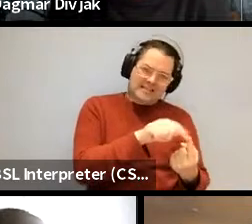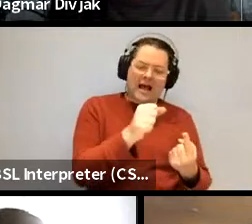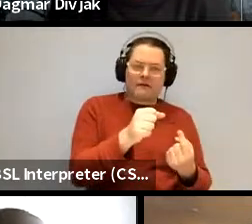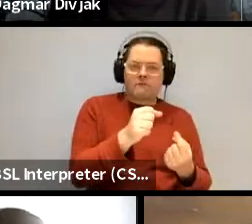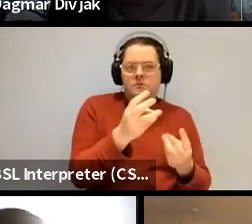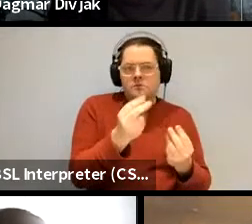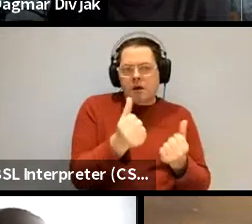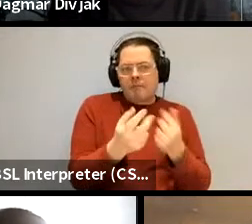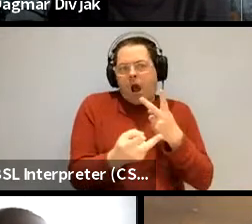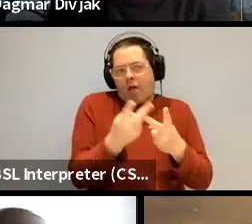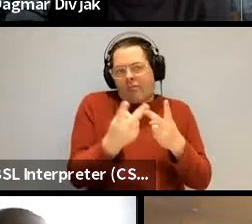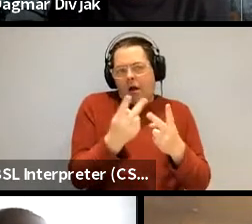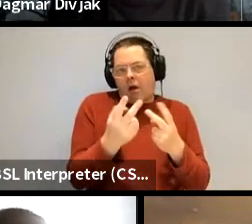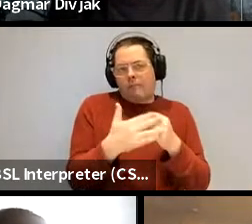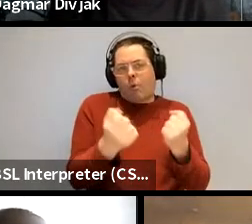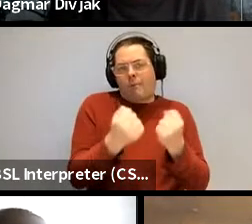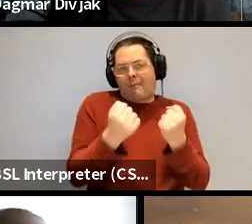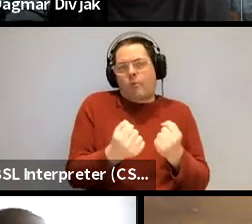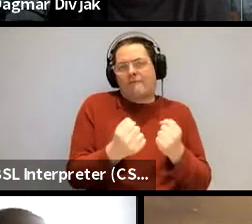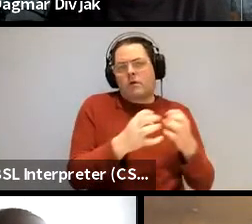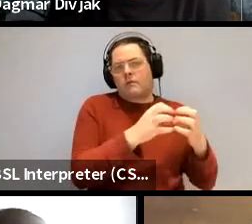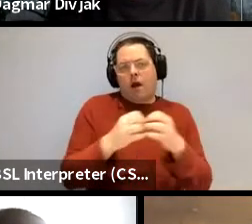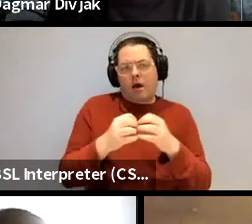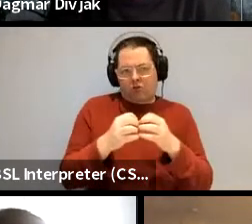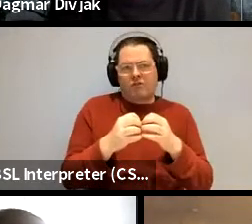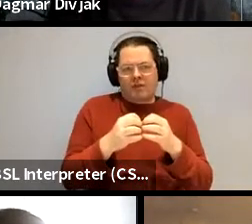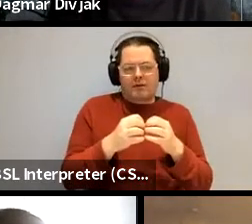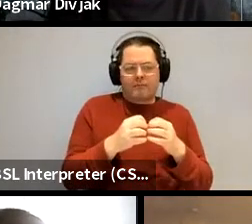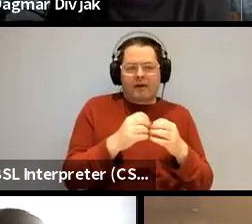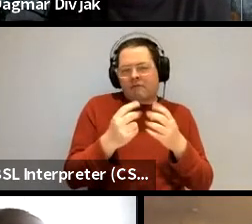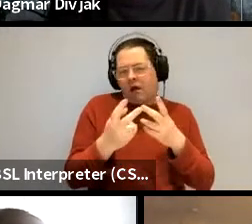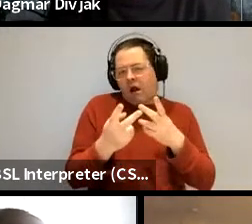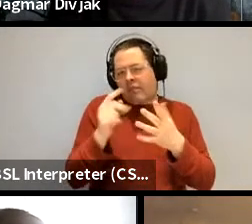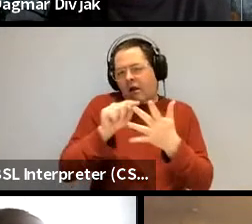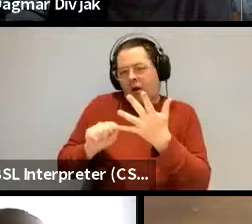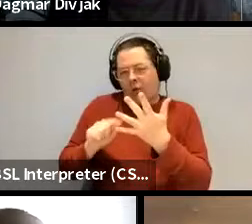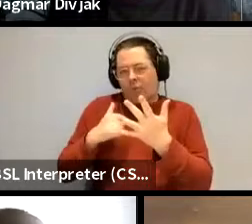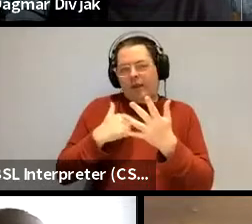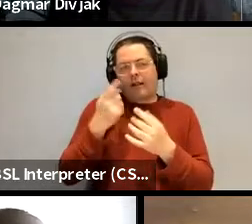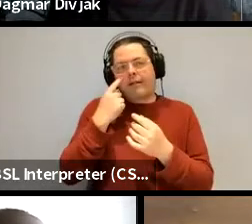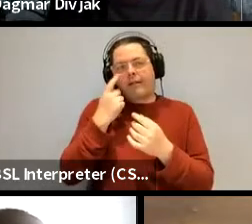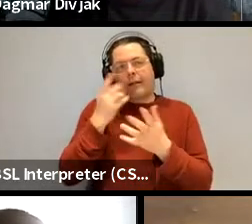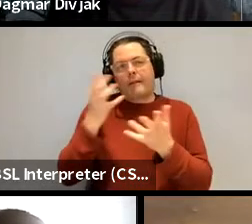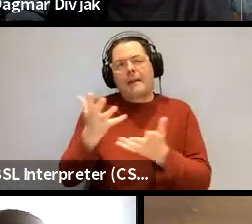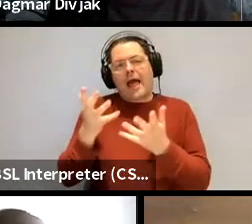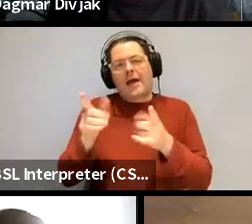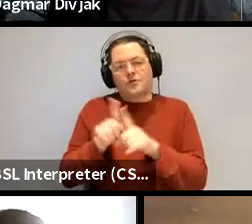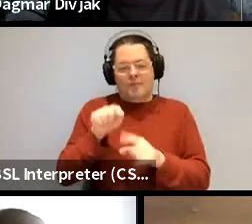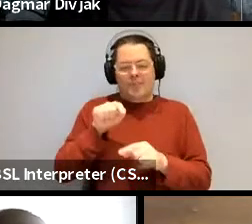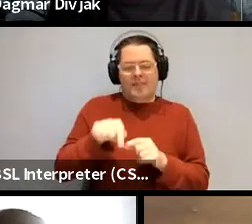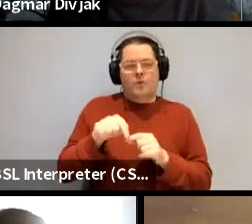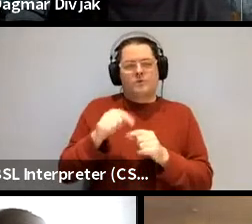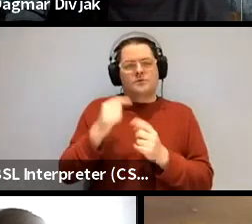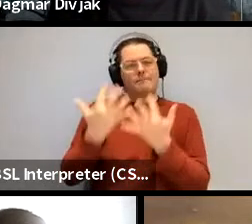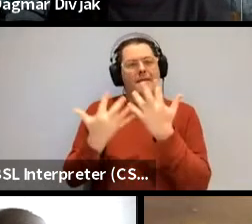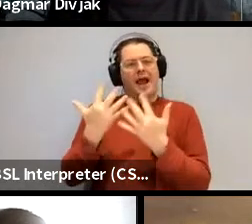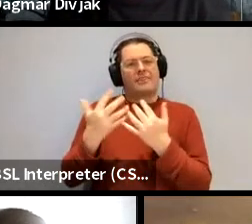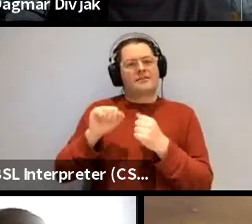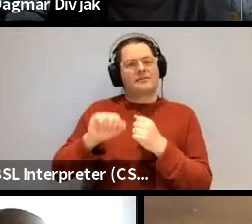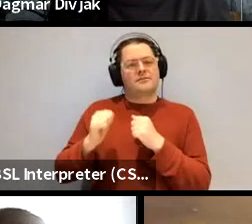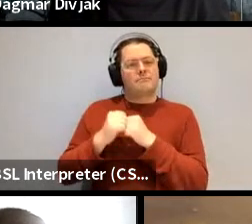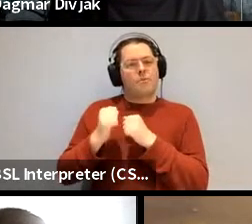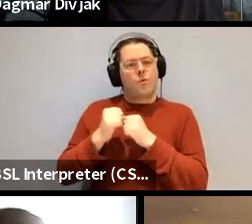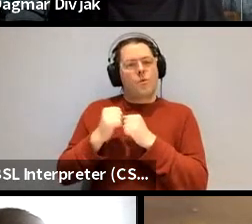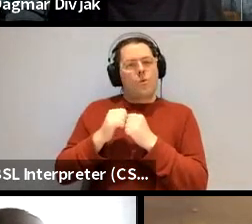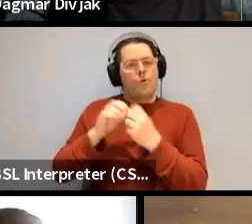than riskola wagner but uh from from um mathematical point of view or or or from the